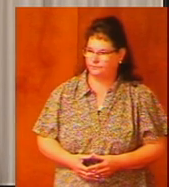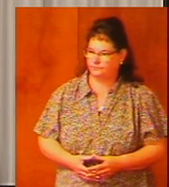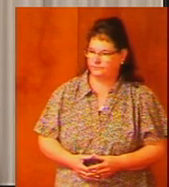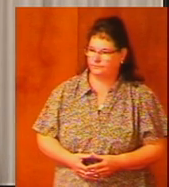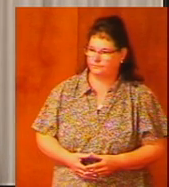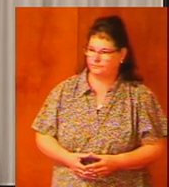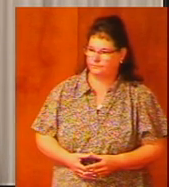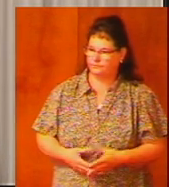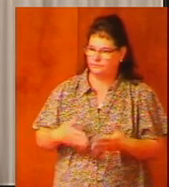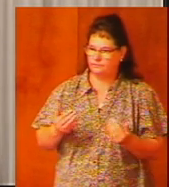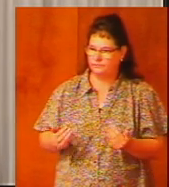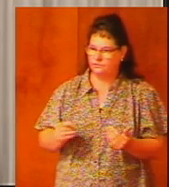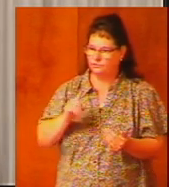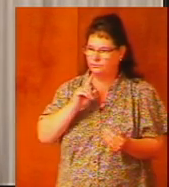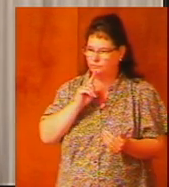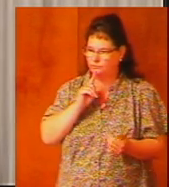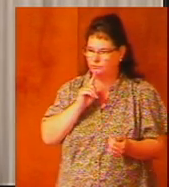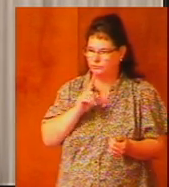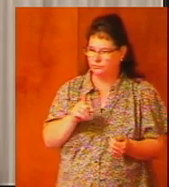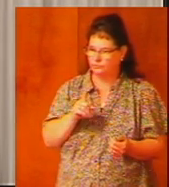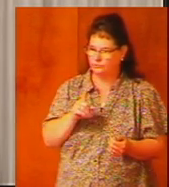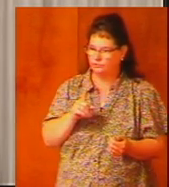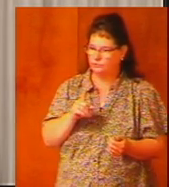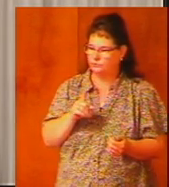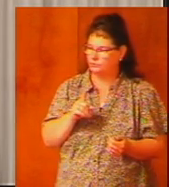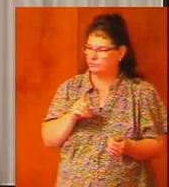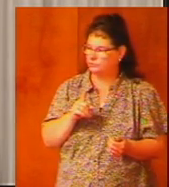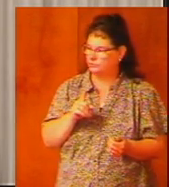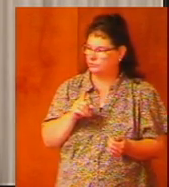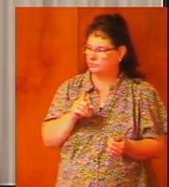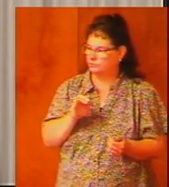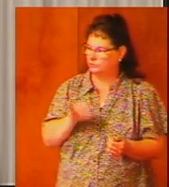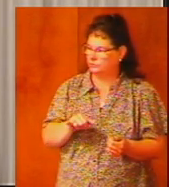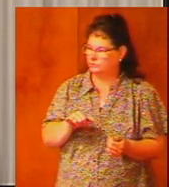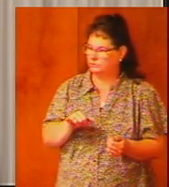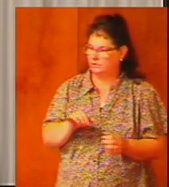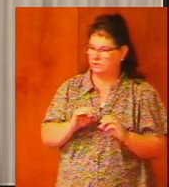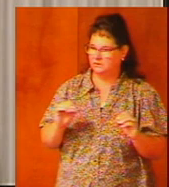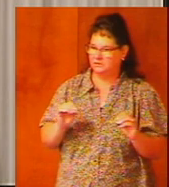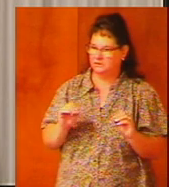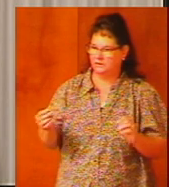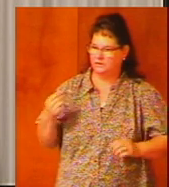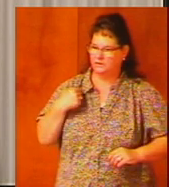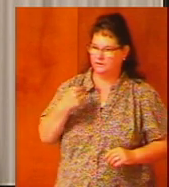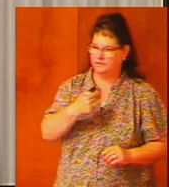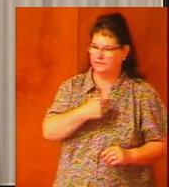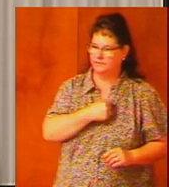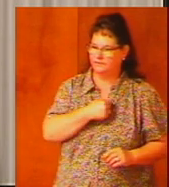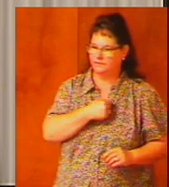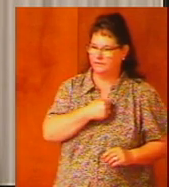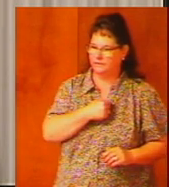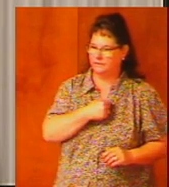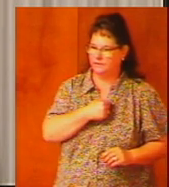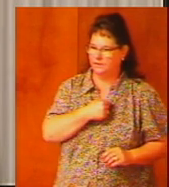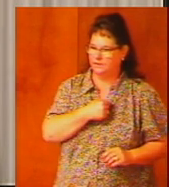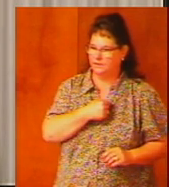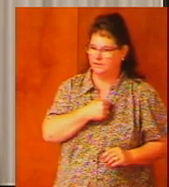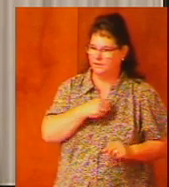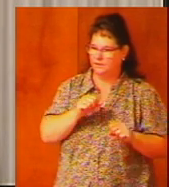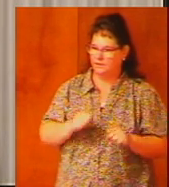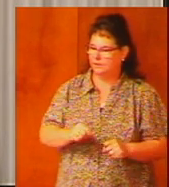now it's certainly true true that none of us as individuals can